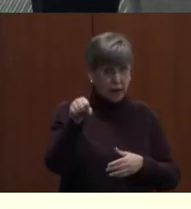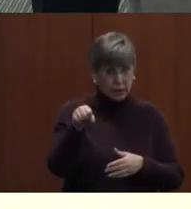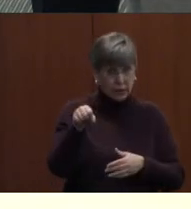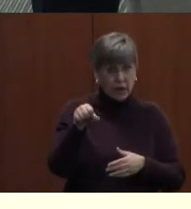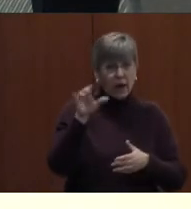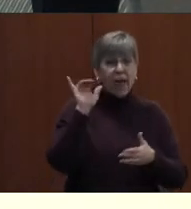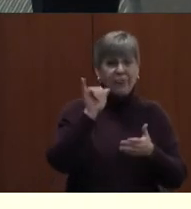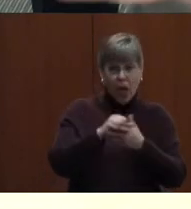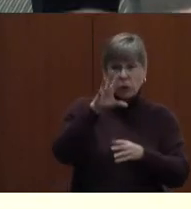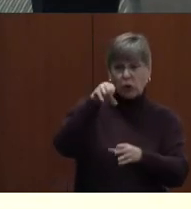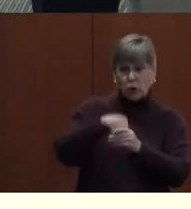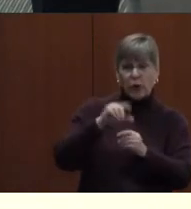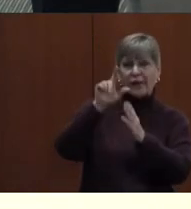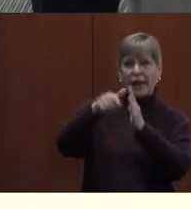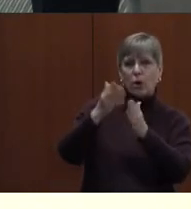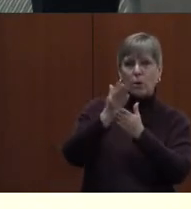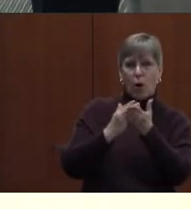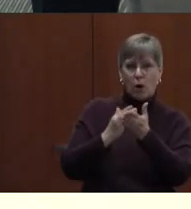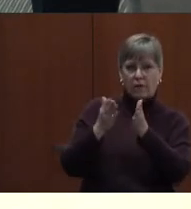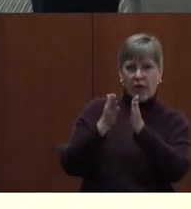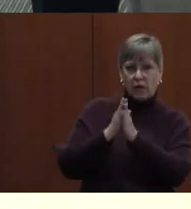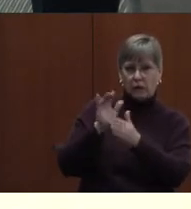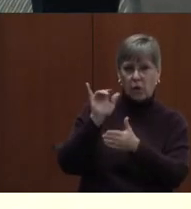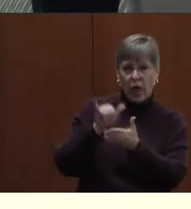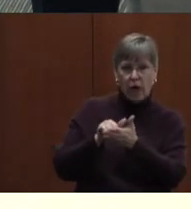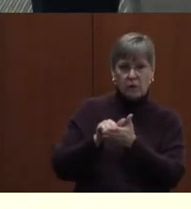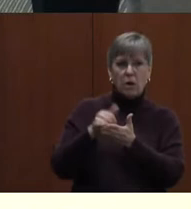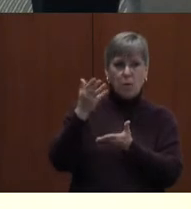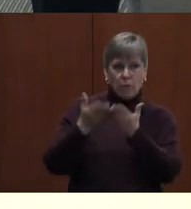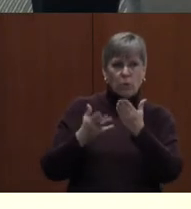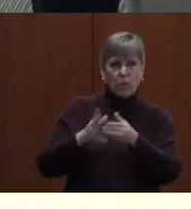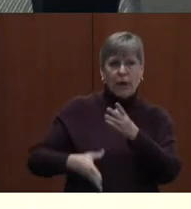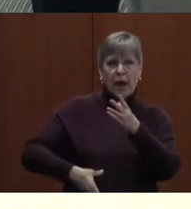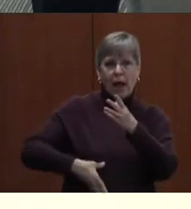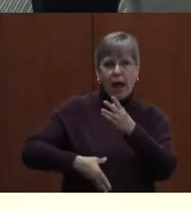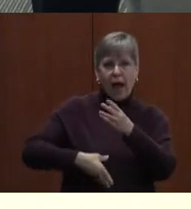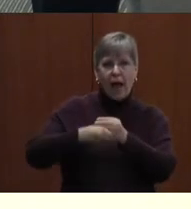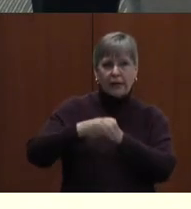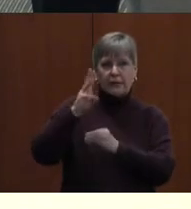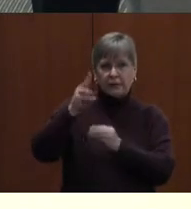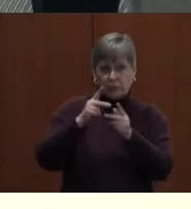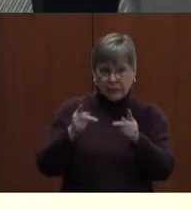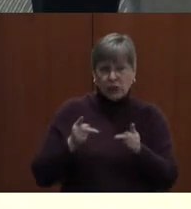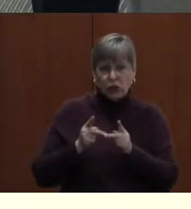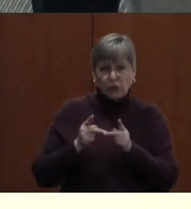That was in the later part of the ask, so that would have probably been additional six positions,